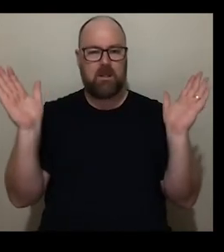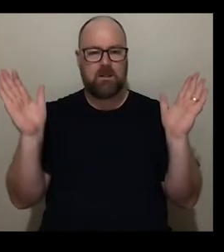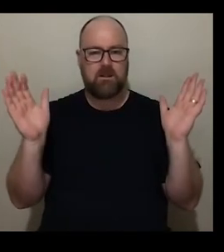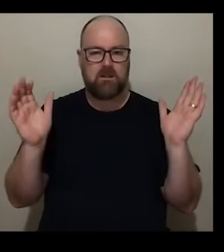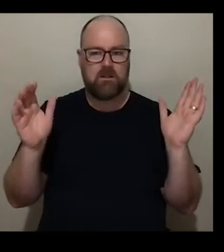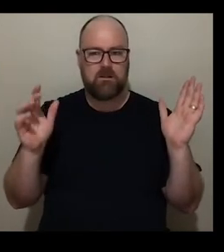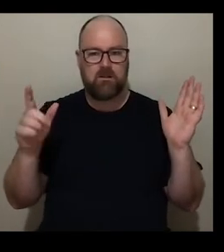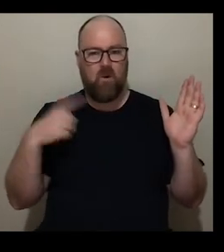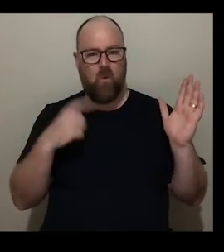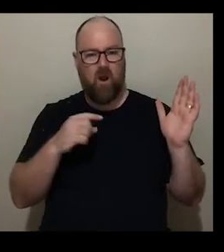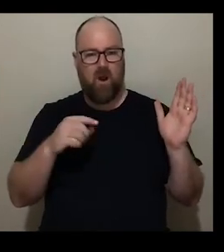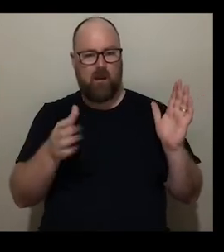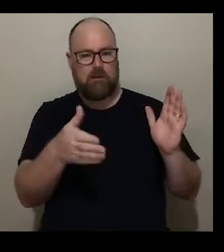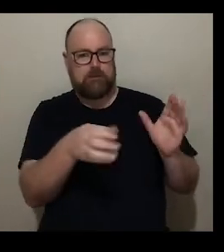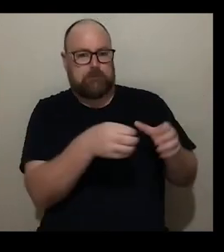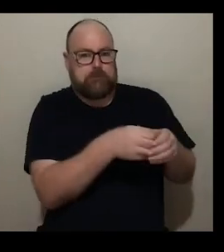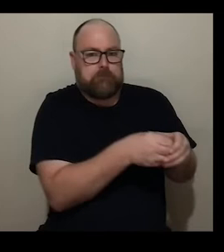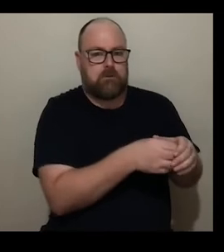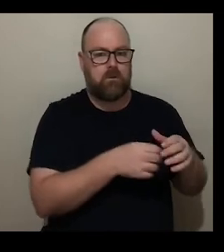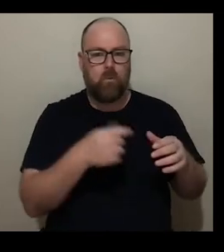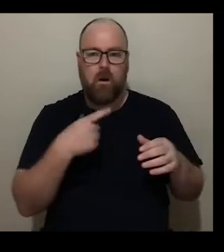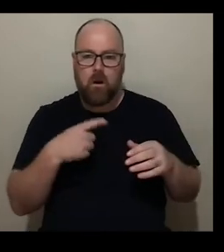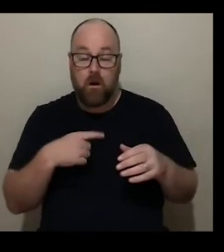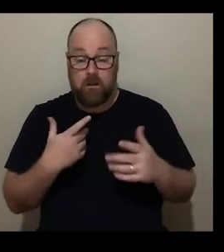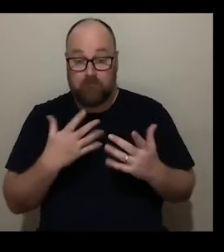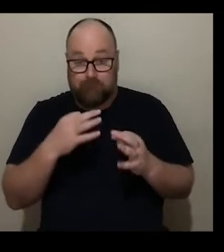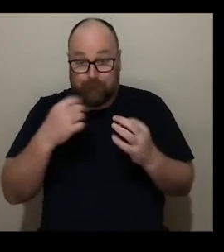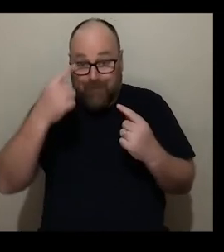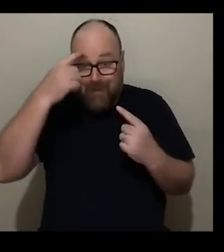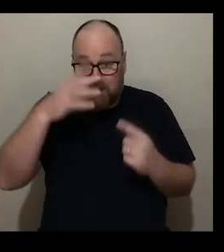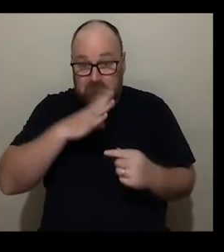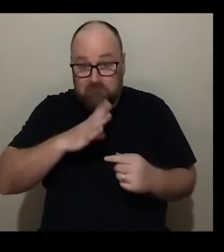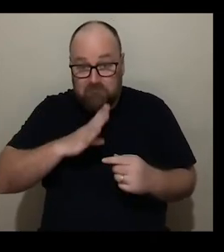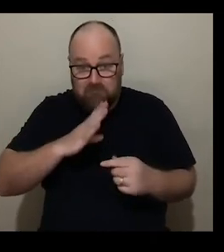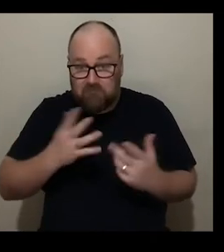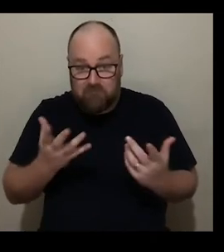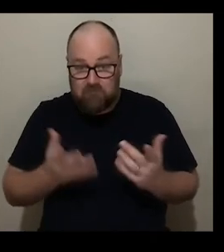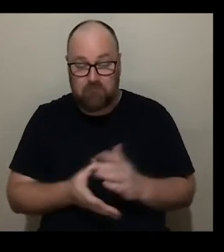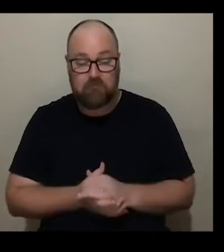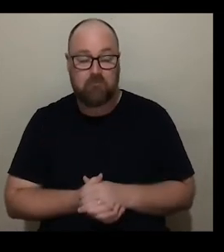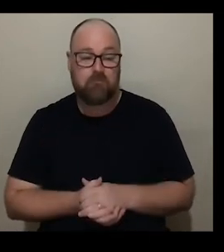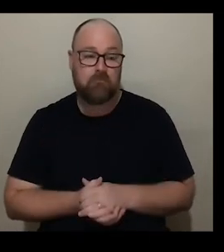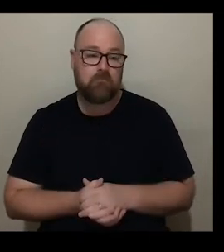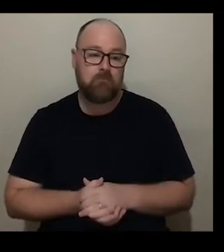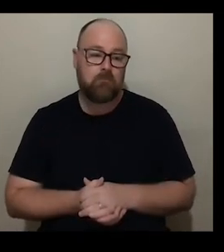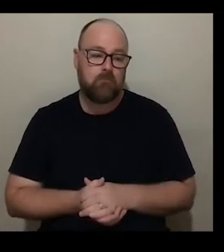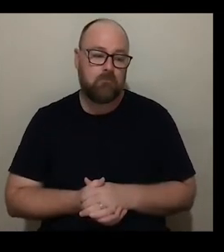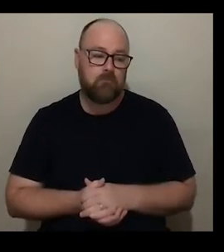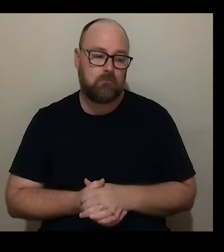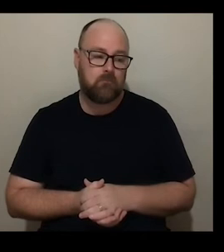and not be um in the mainstream doesn't make sense to me so um really